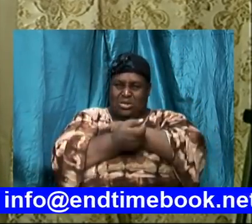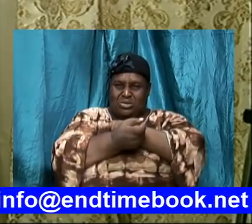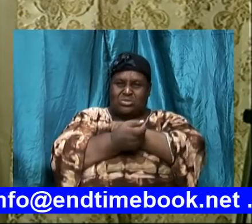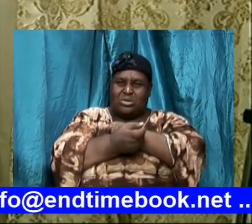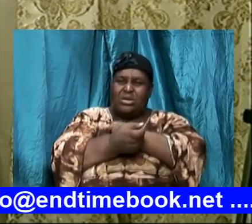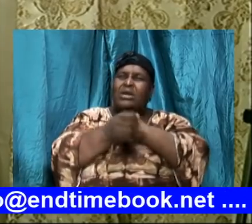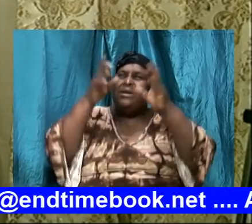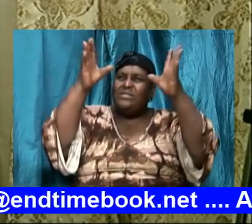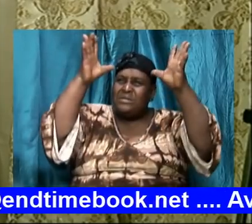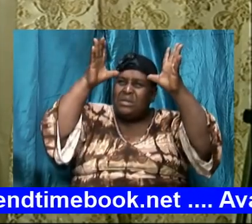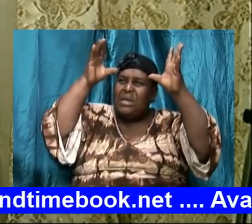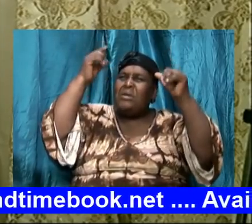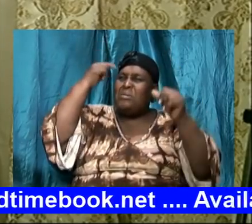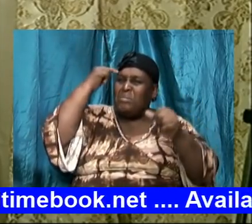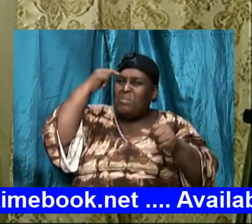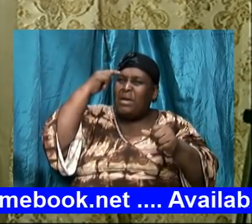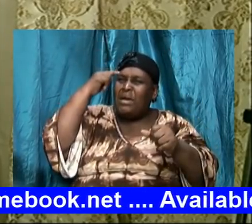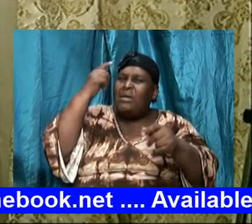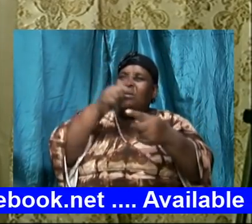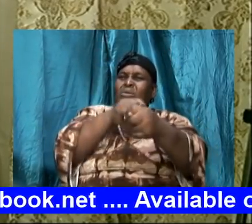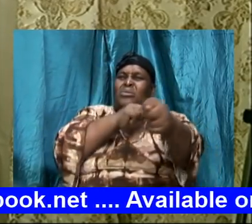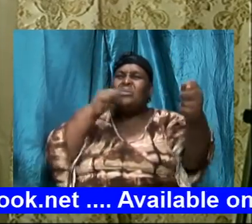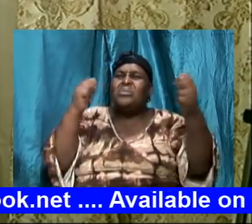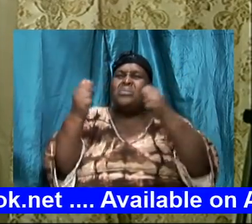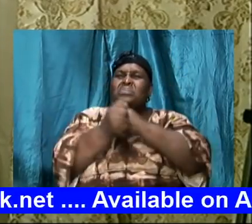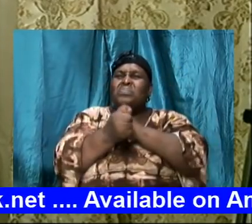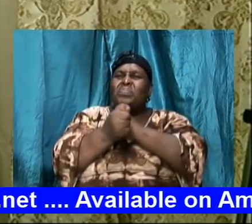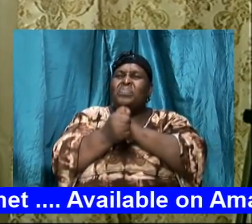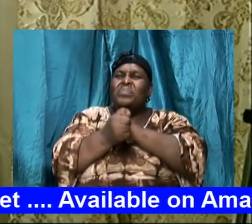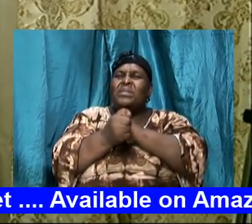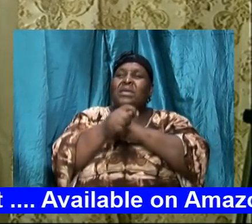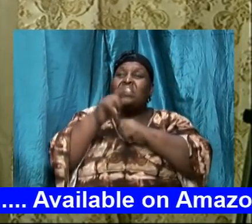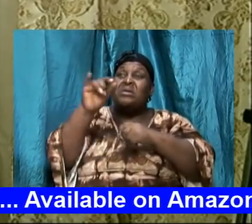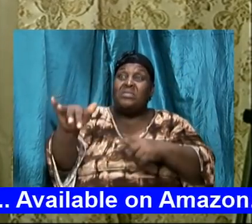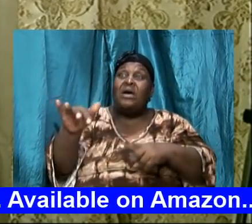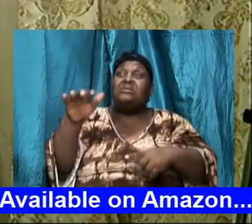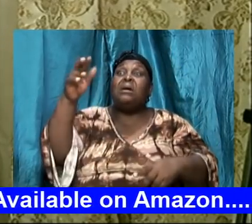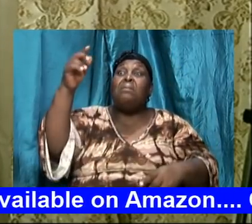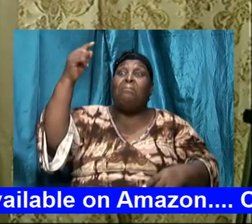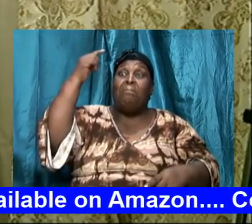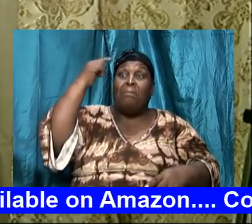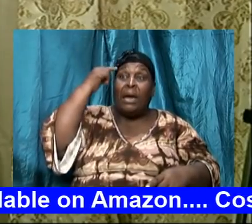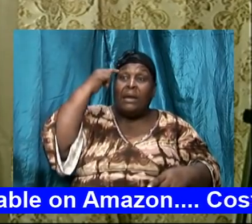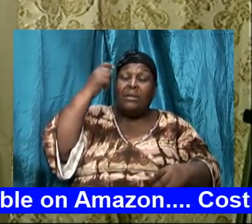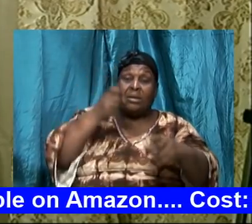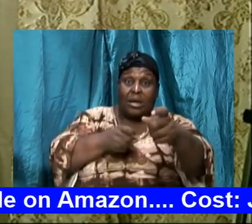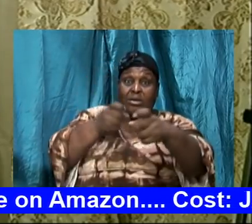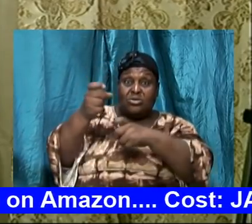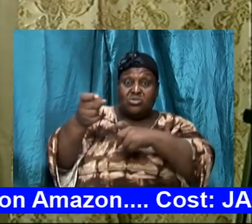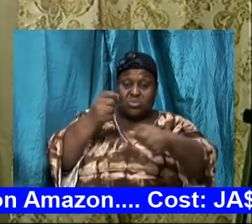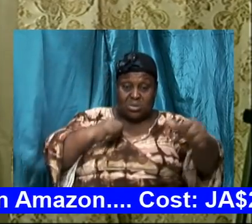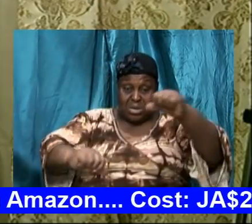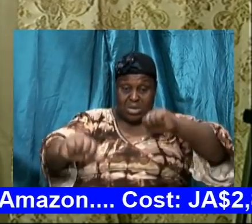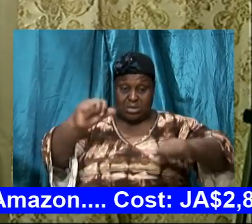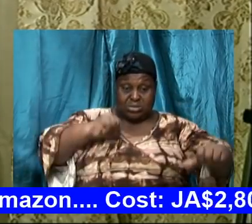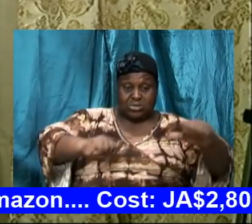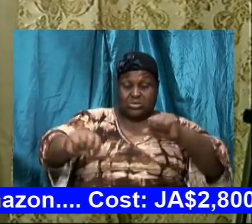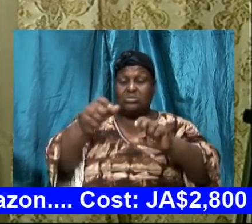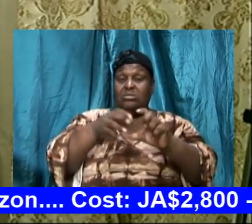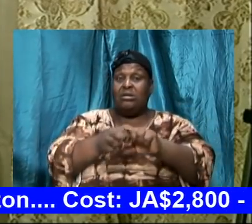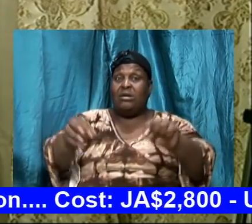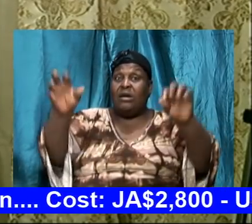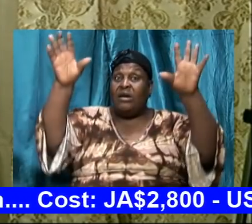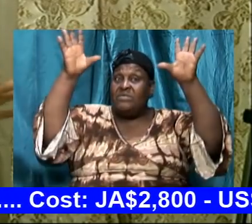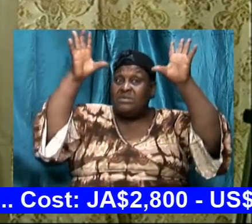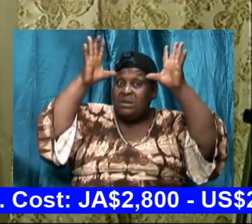transformed. That mind controlled the very action of the deer. In as much as his